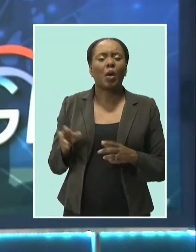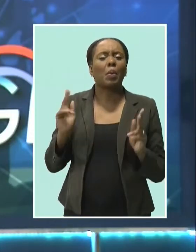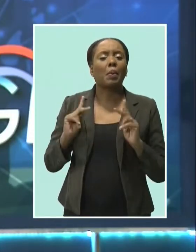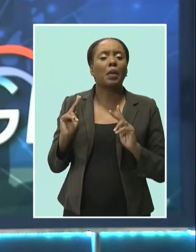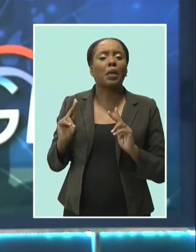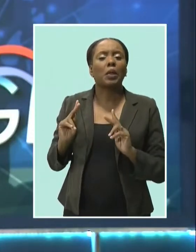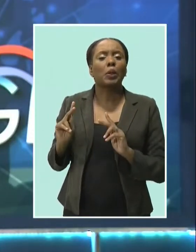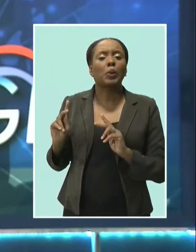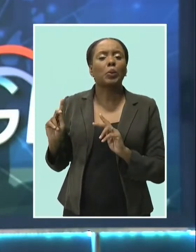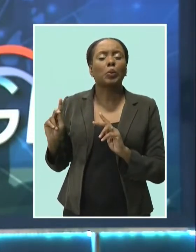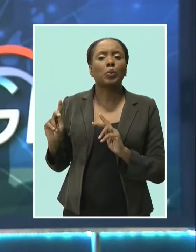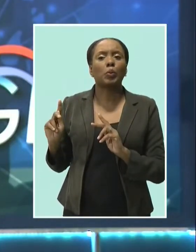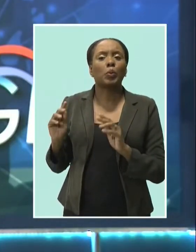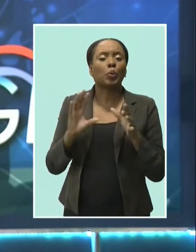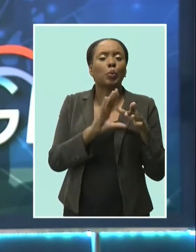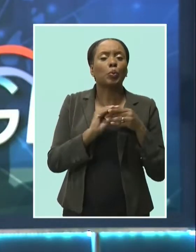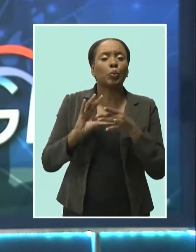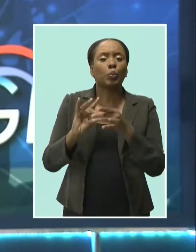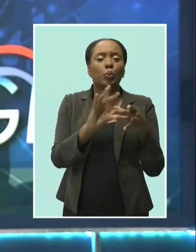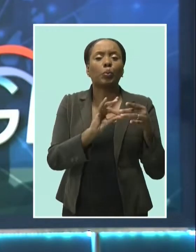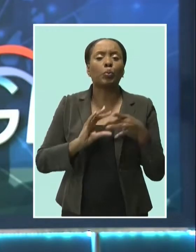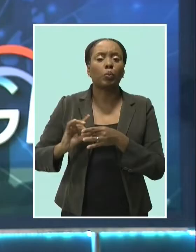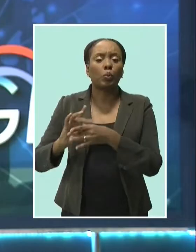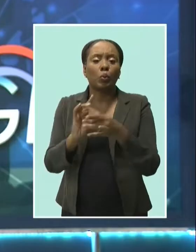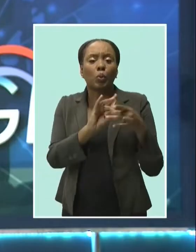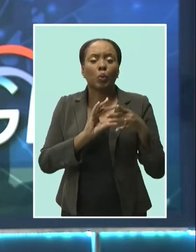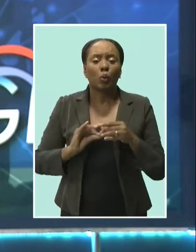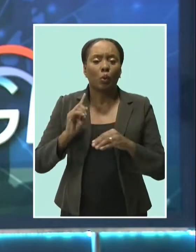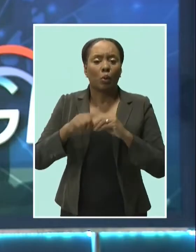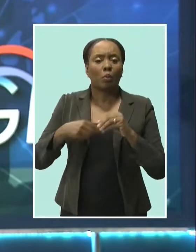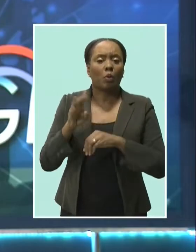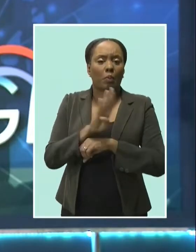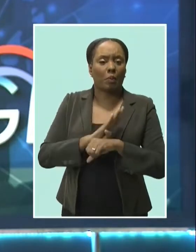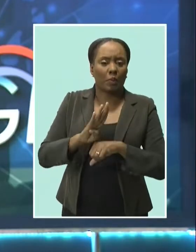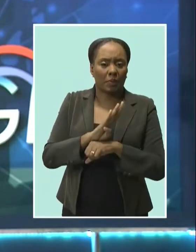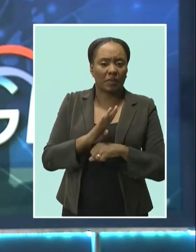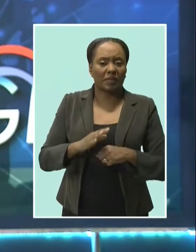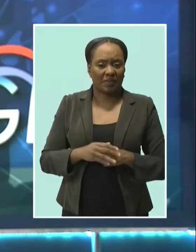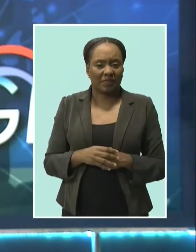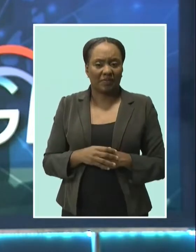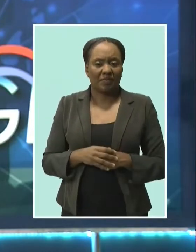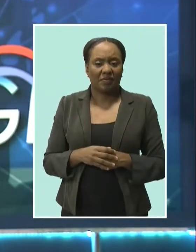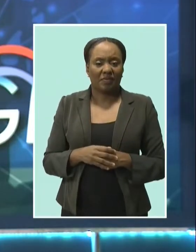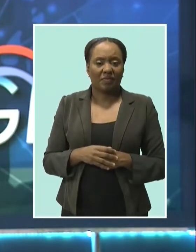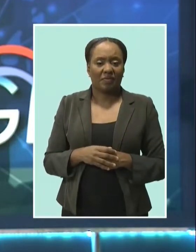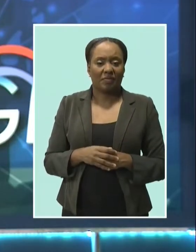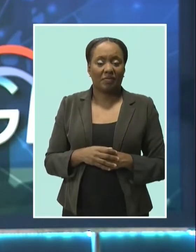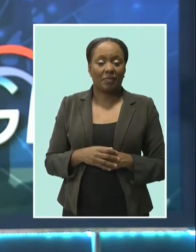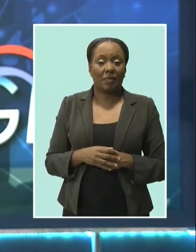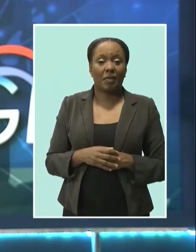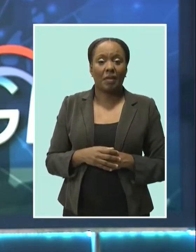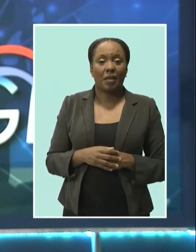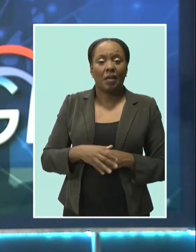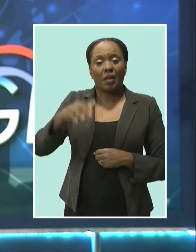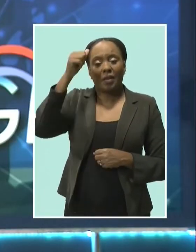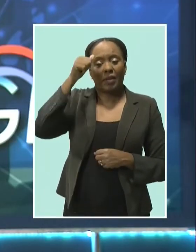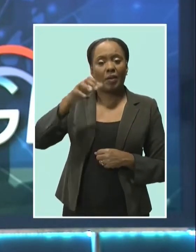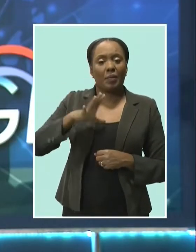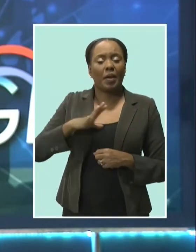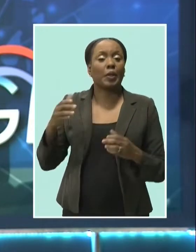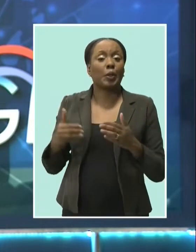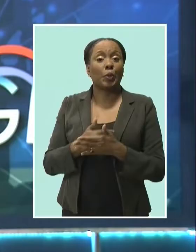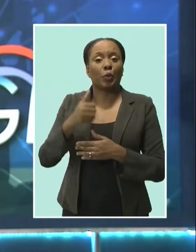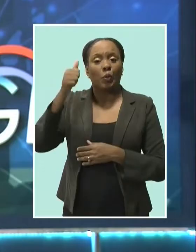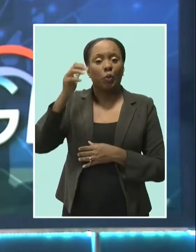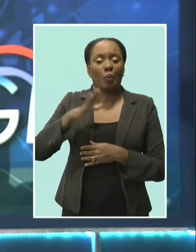about Barbados and international tourism circles continues, with the man just chosen to lead the island's marketing drive copping a